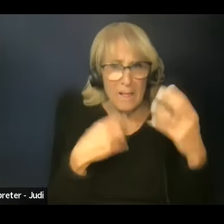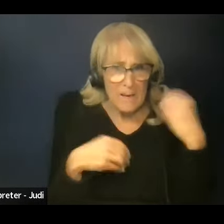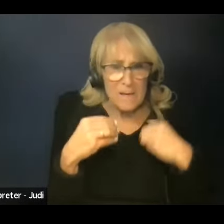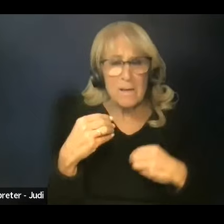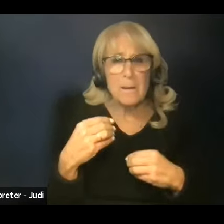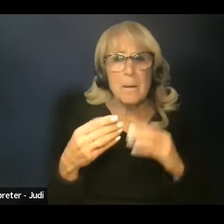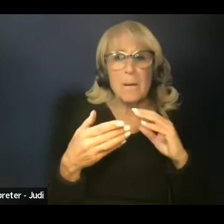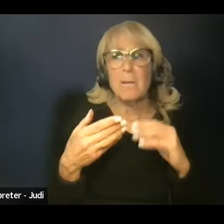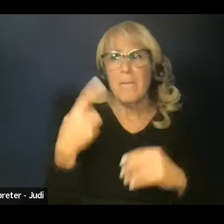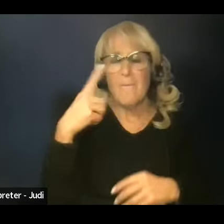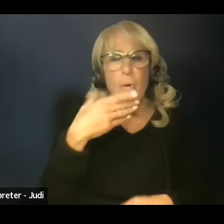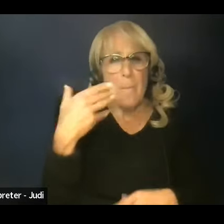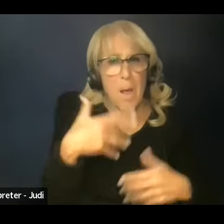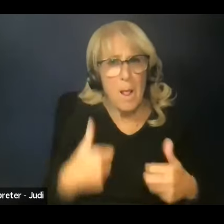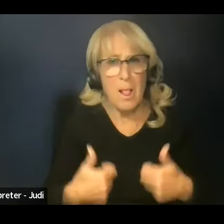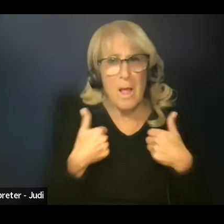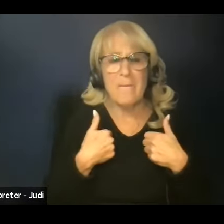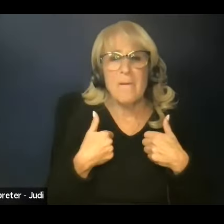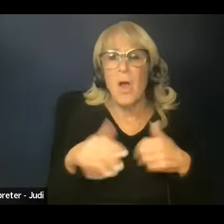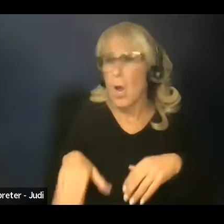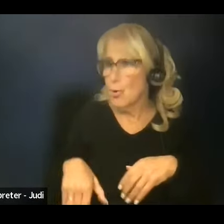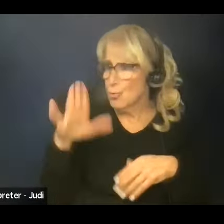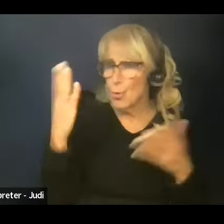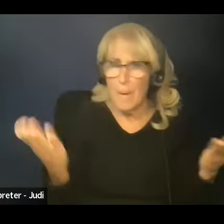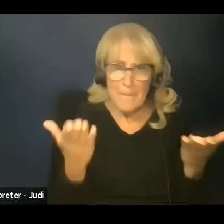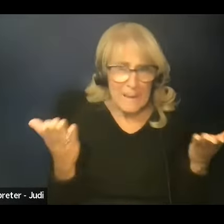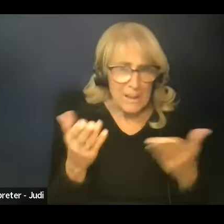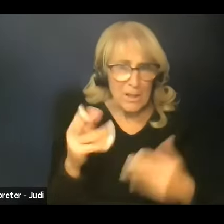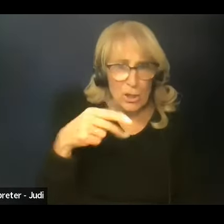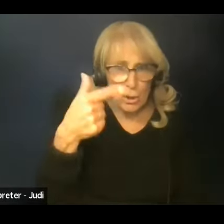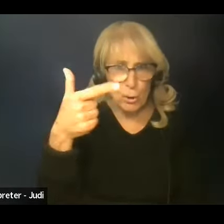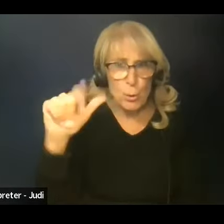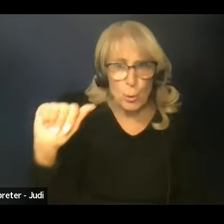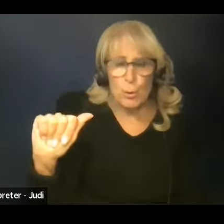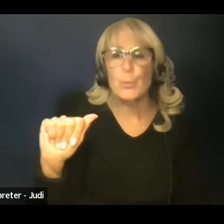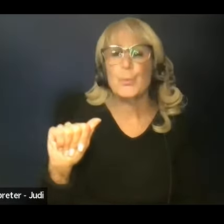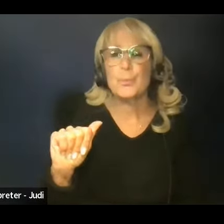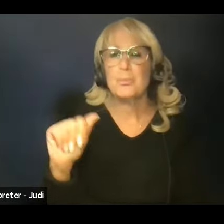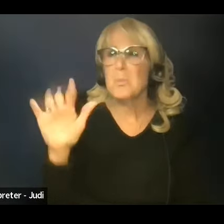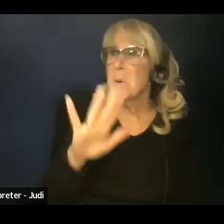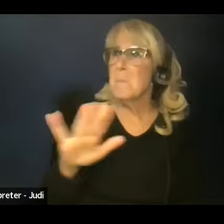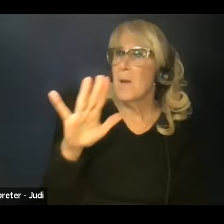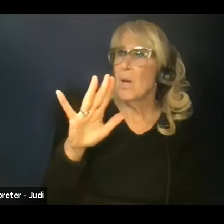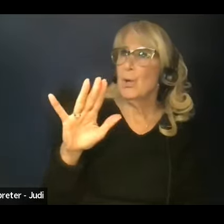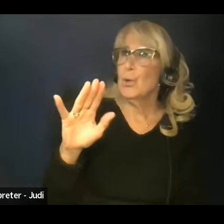life with a passion. I grew up right here, as Dr. Chester said, in Georgia, about two hours of I-20 to